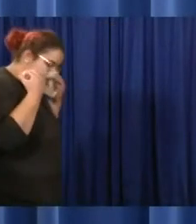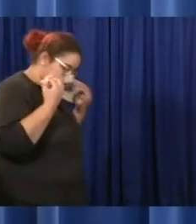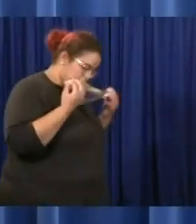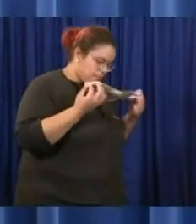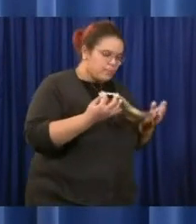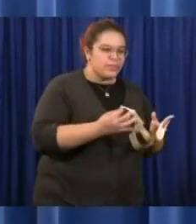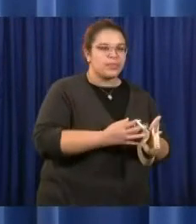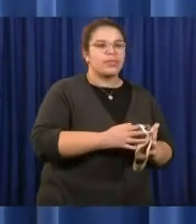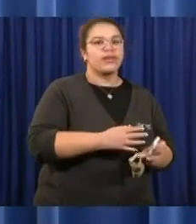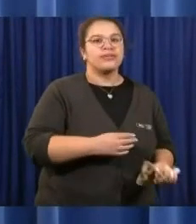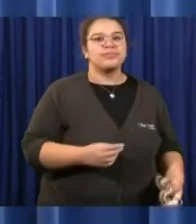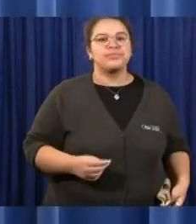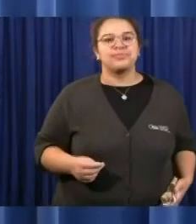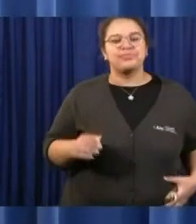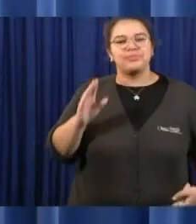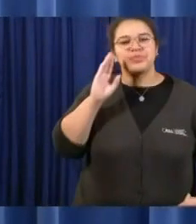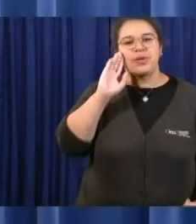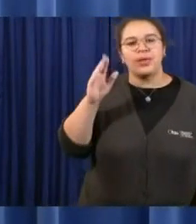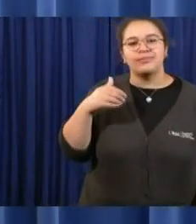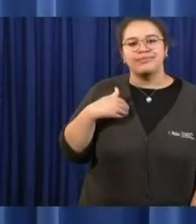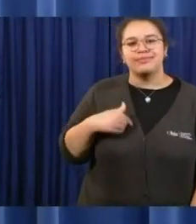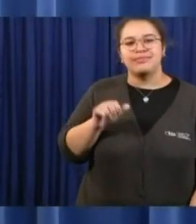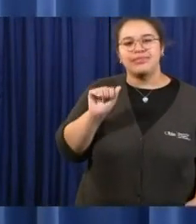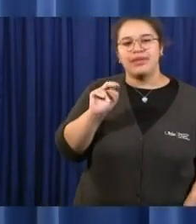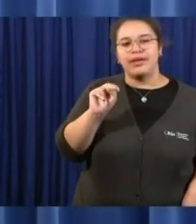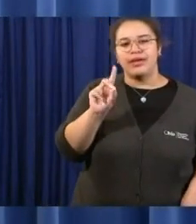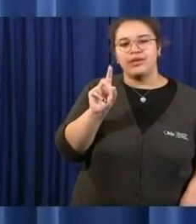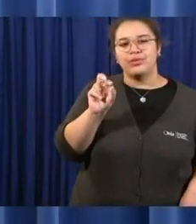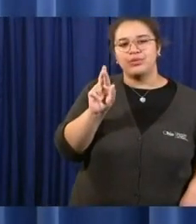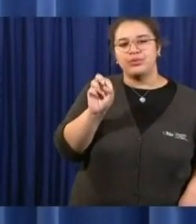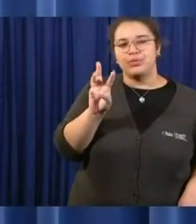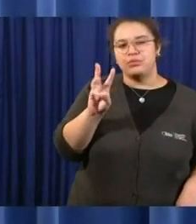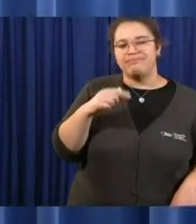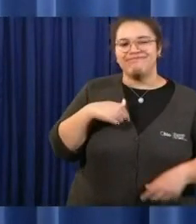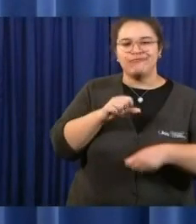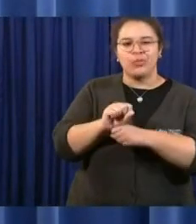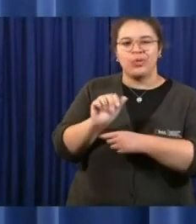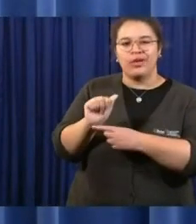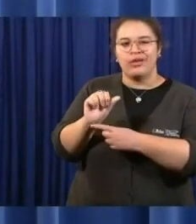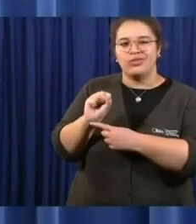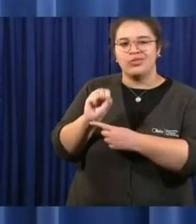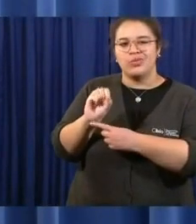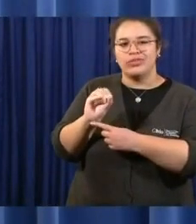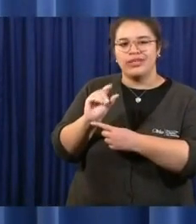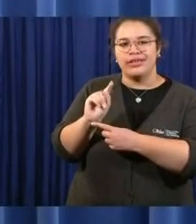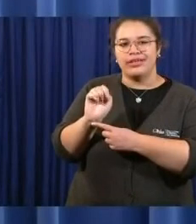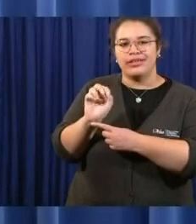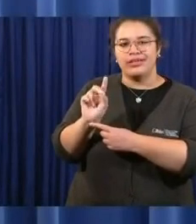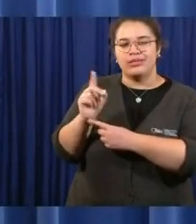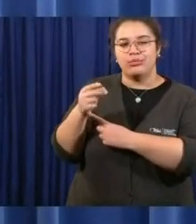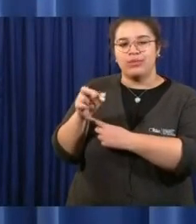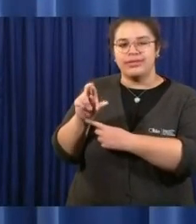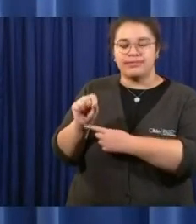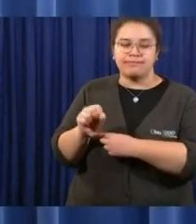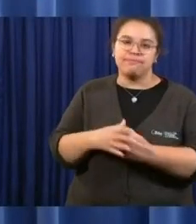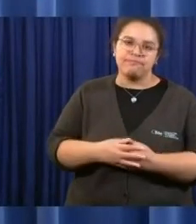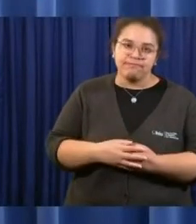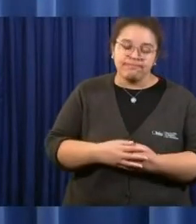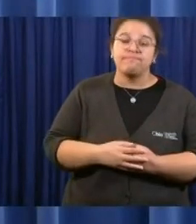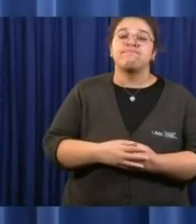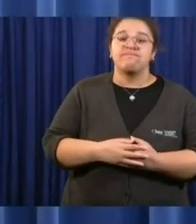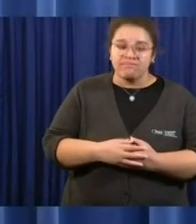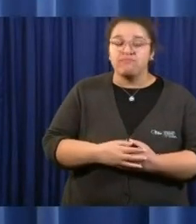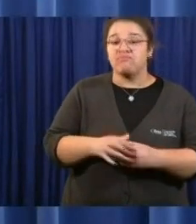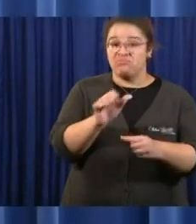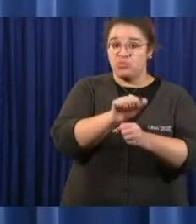Hello, Governor, it's Andrew Welsh Huggins with the Associated Press. Governor, we're continuing to see coronavirus cases